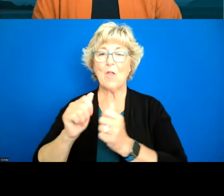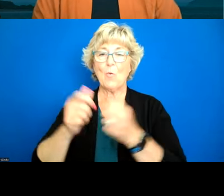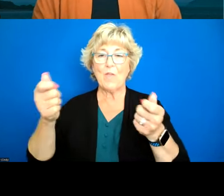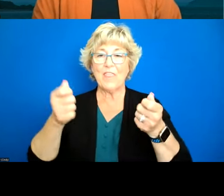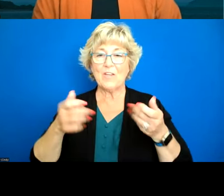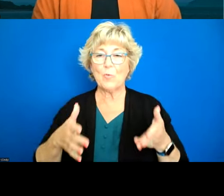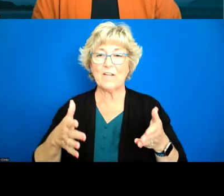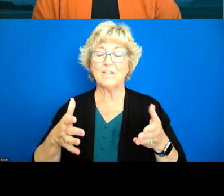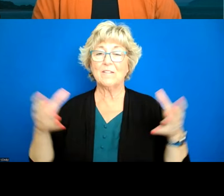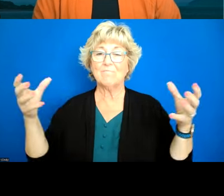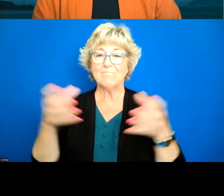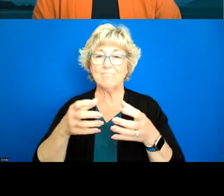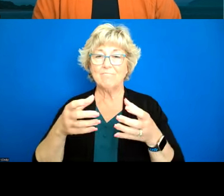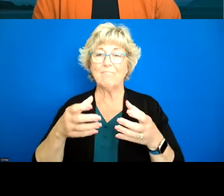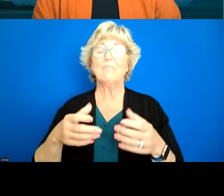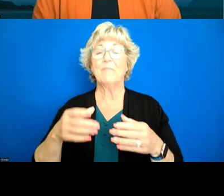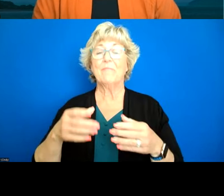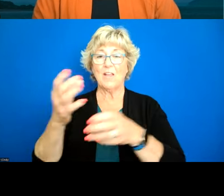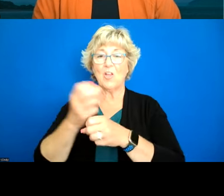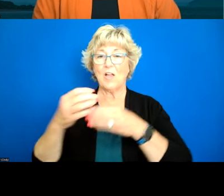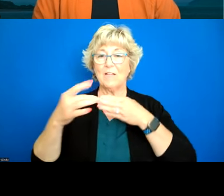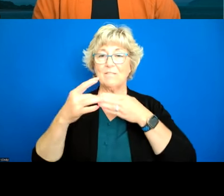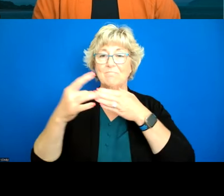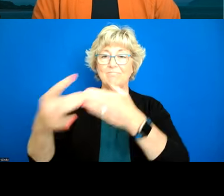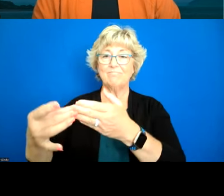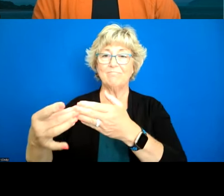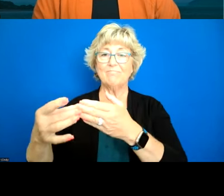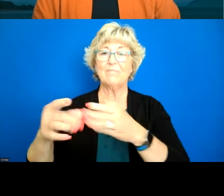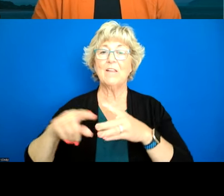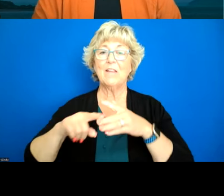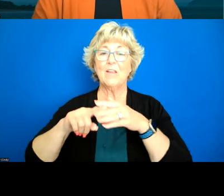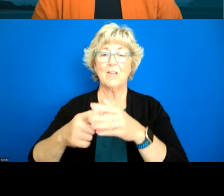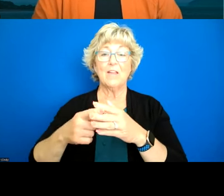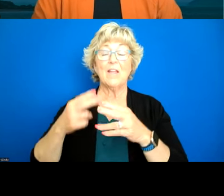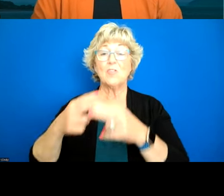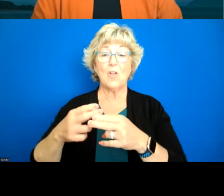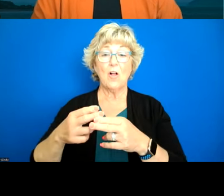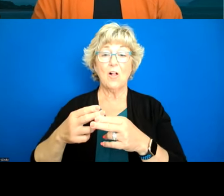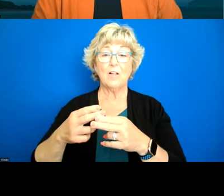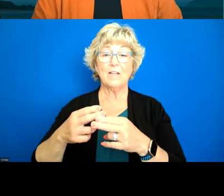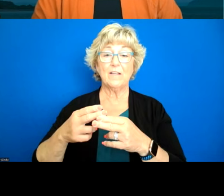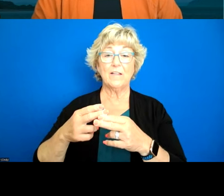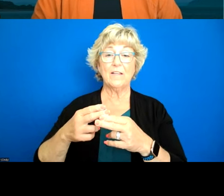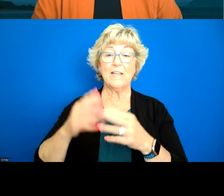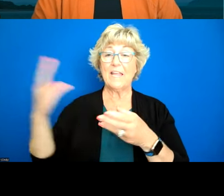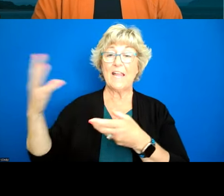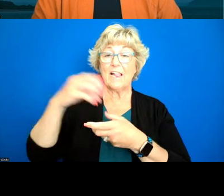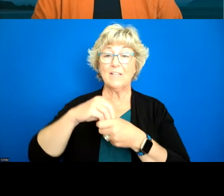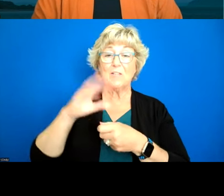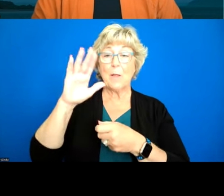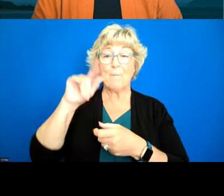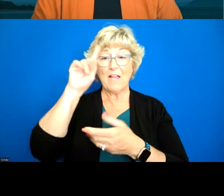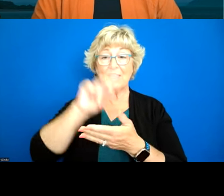group and received a lot of direction from them that initiative was called inclusive by design um during our initiative